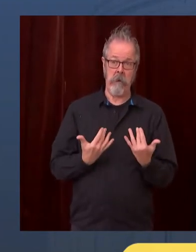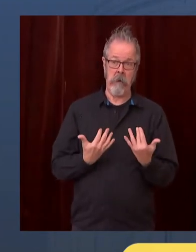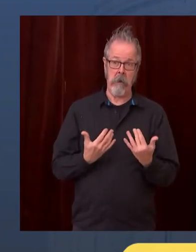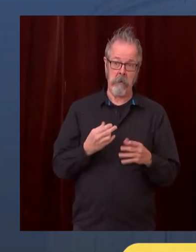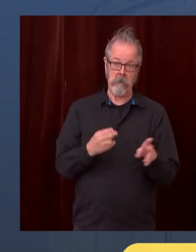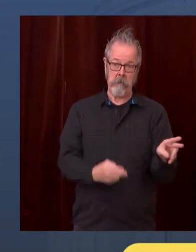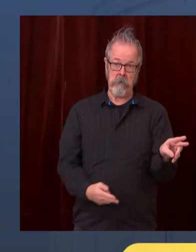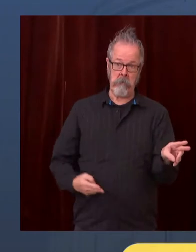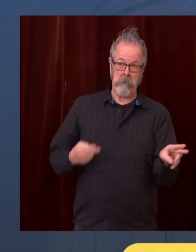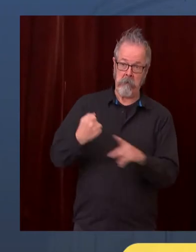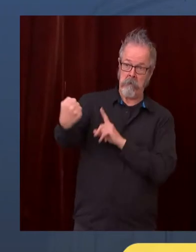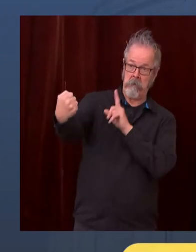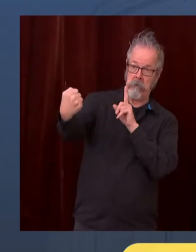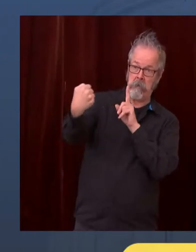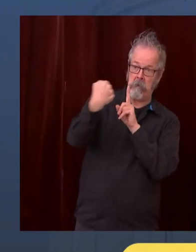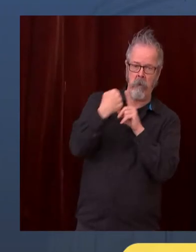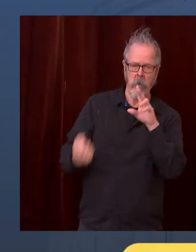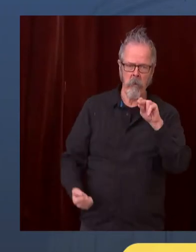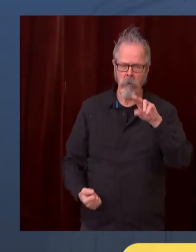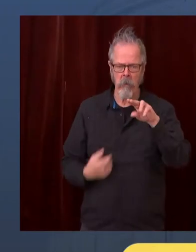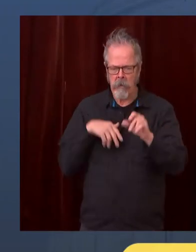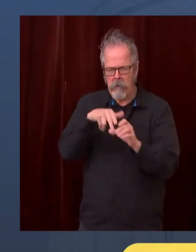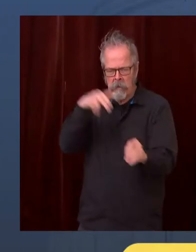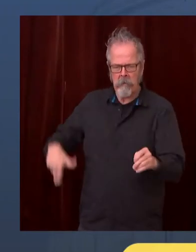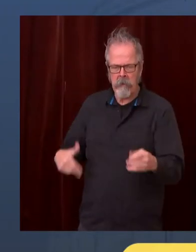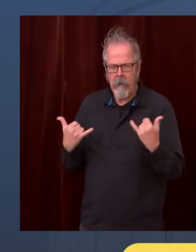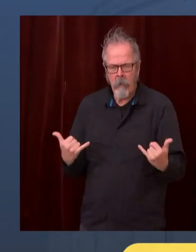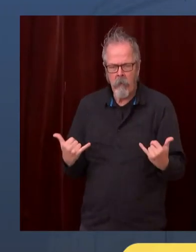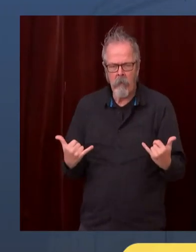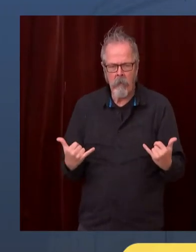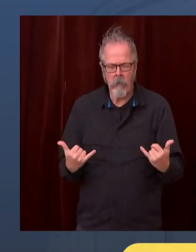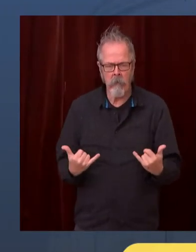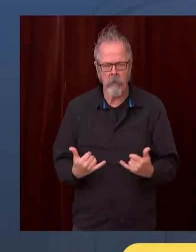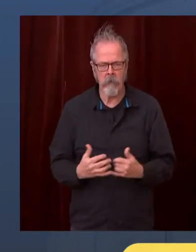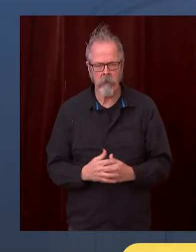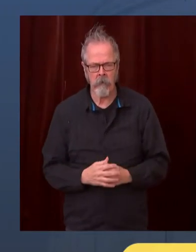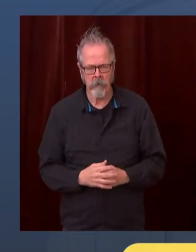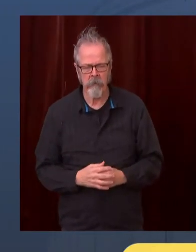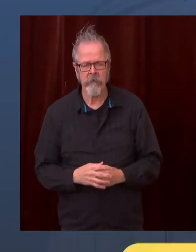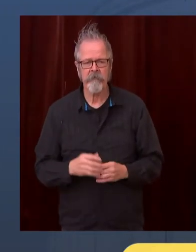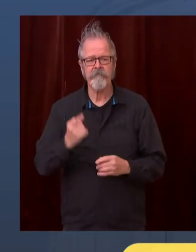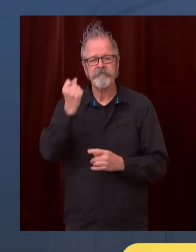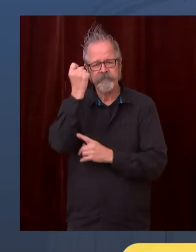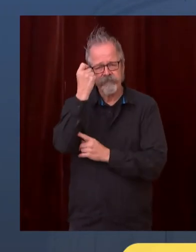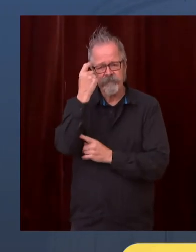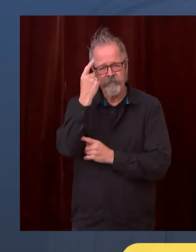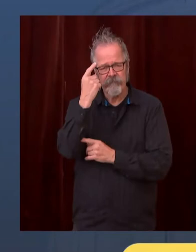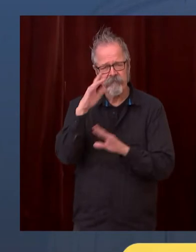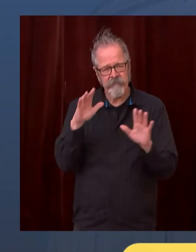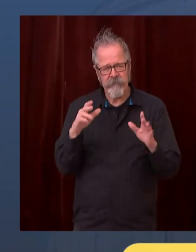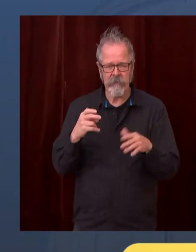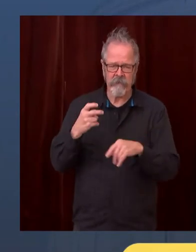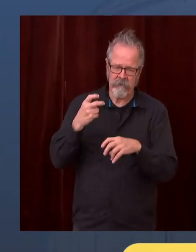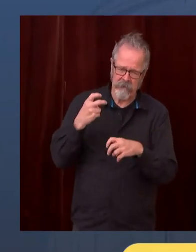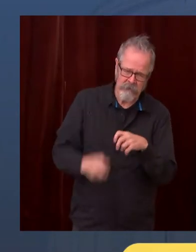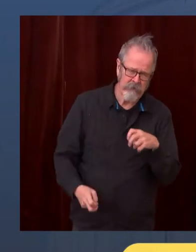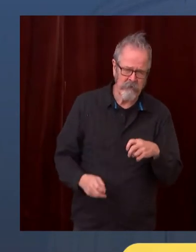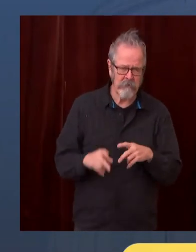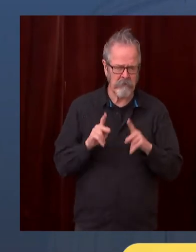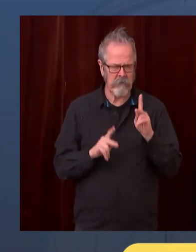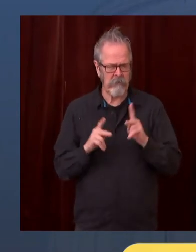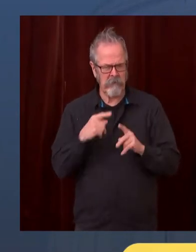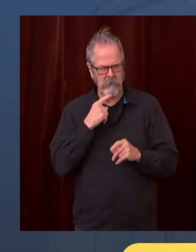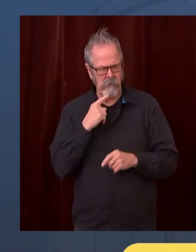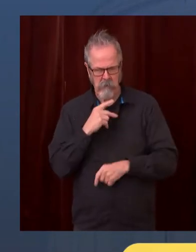the horrendous overrunning of hospitals that other states are seeing but we know it's coming to our state. So that's why I hope in